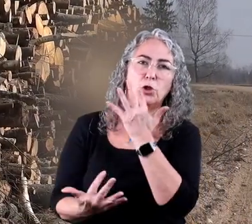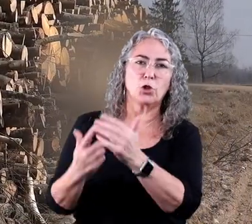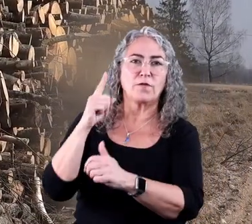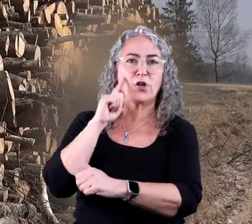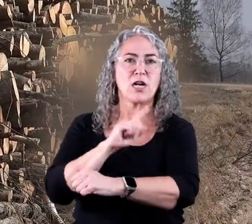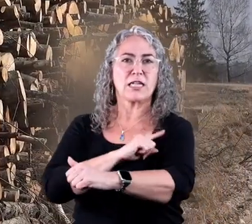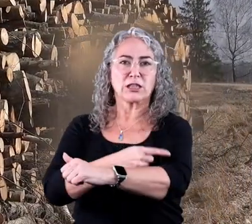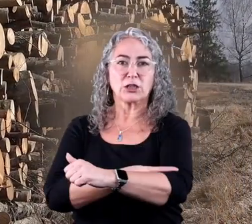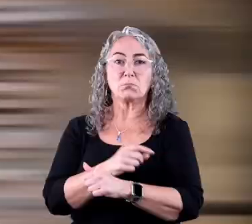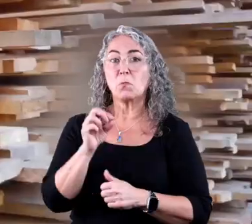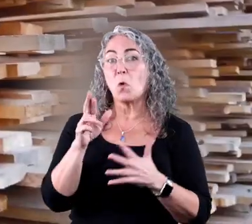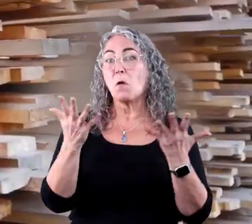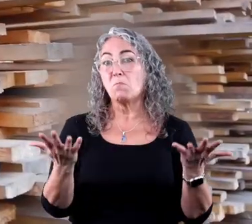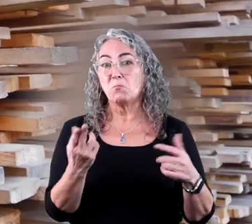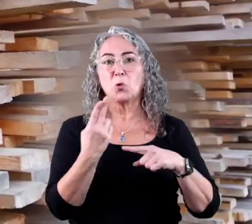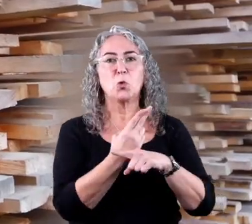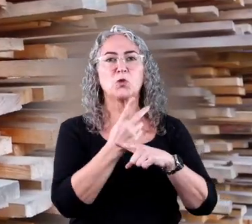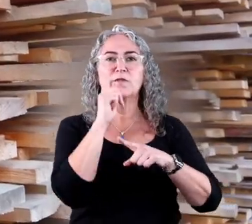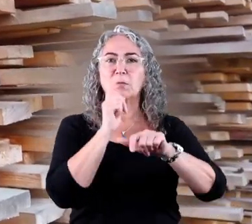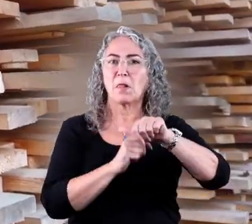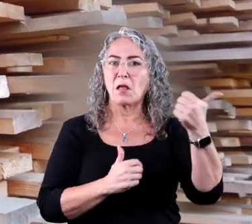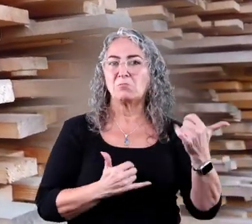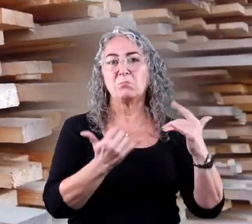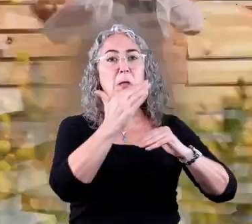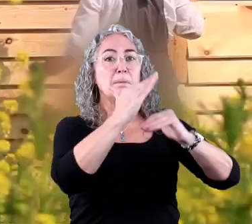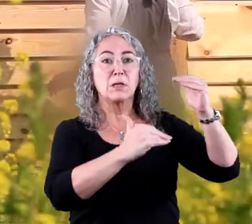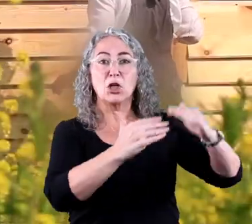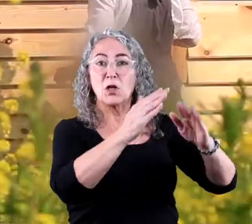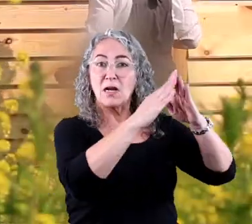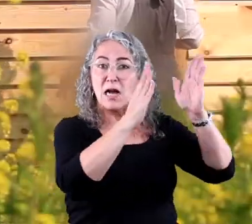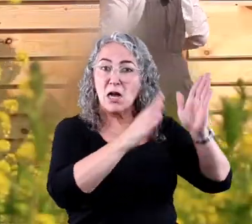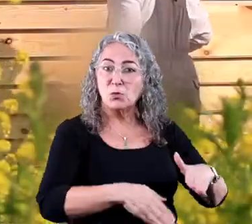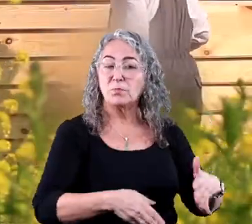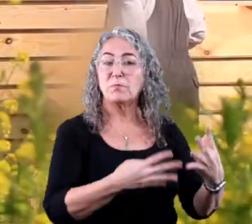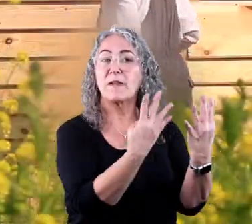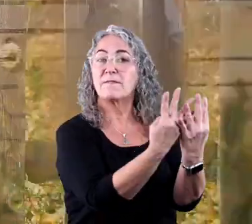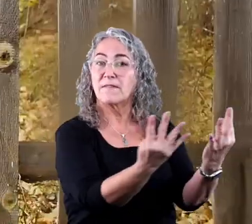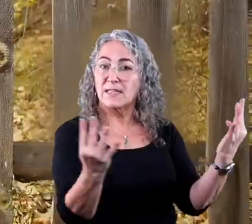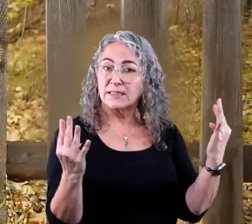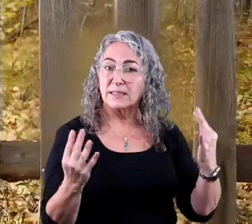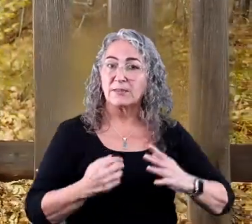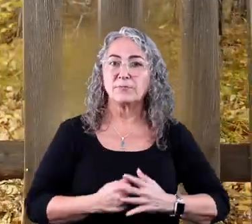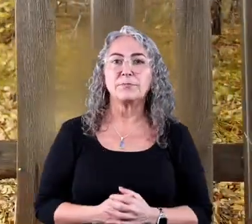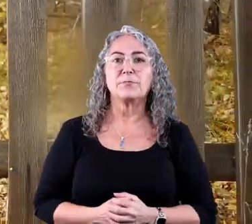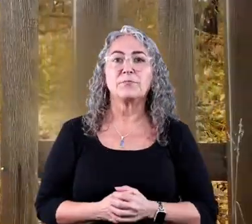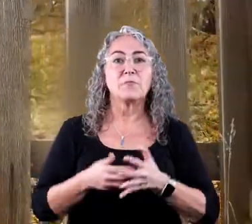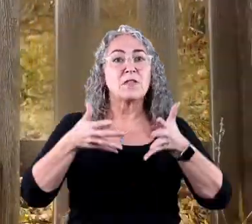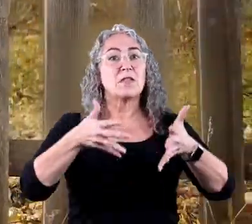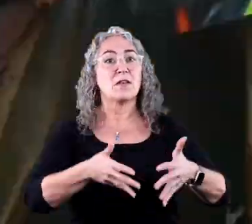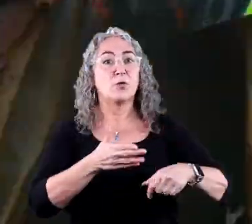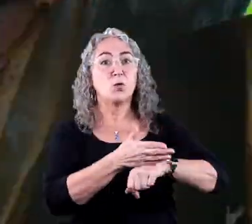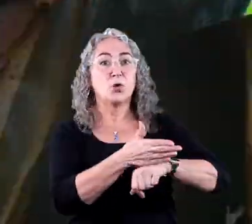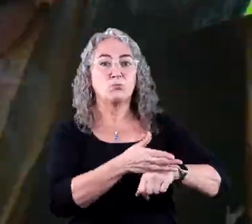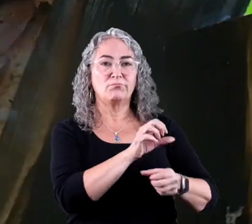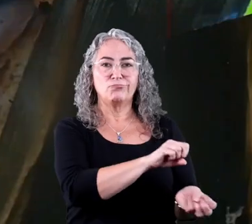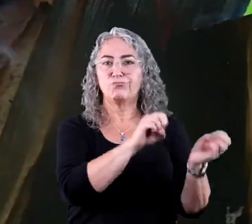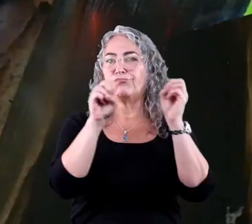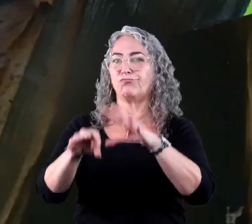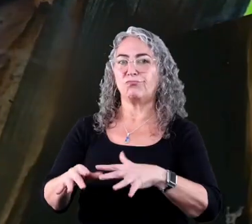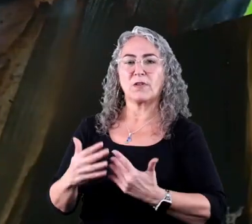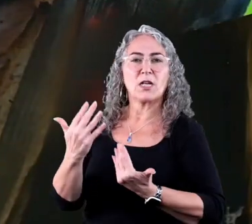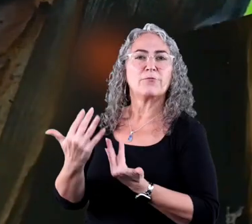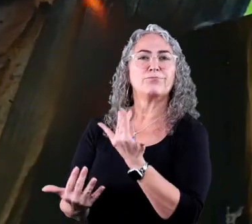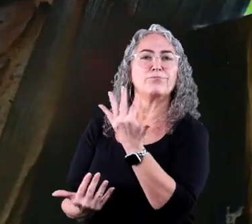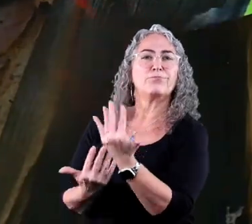burned for its energy, or it can be used for something else, like building a home or a fence. The leftover wood